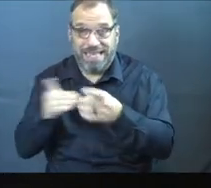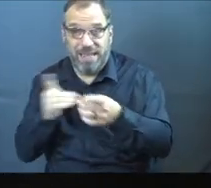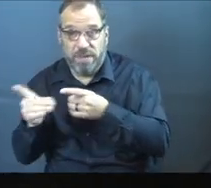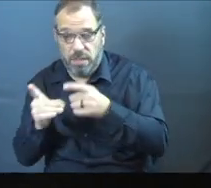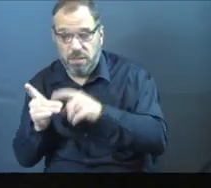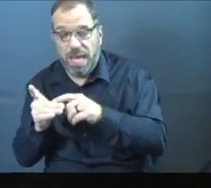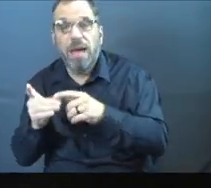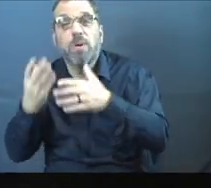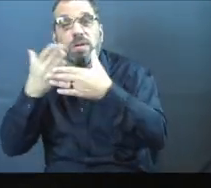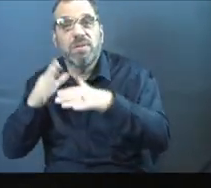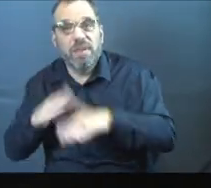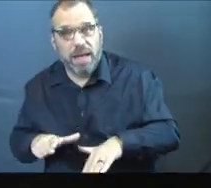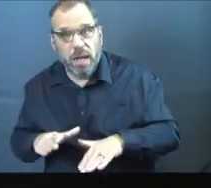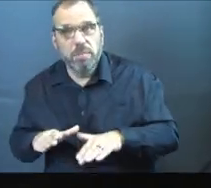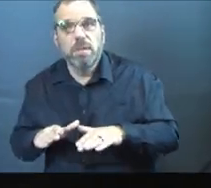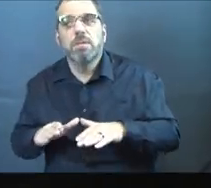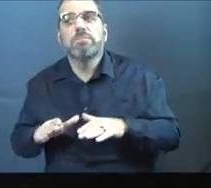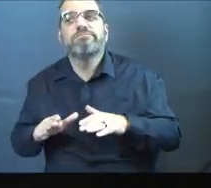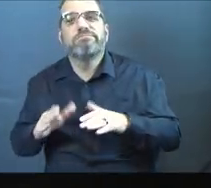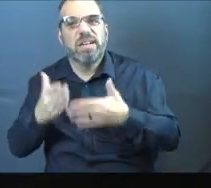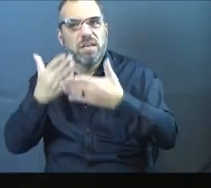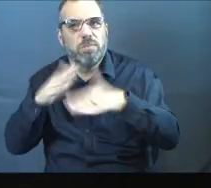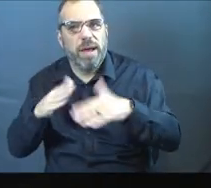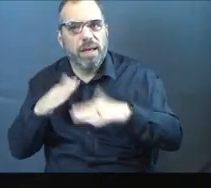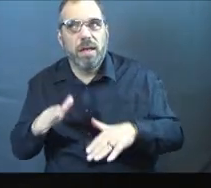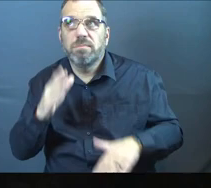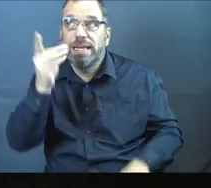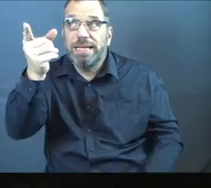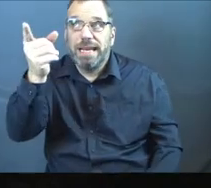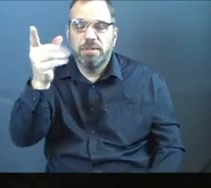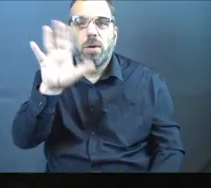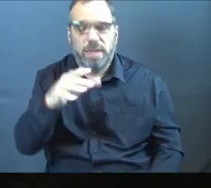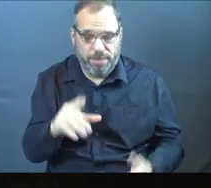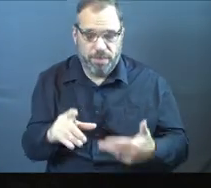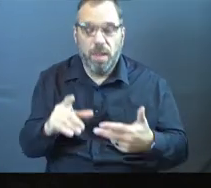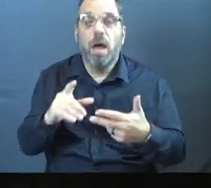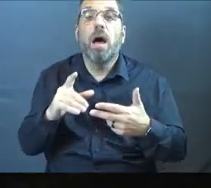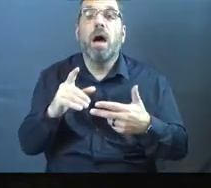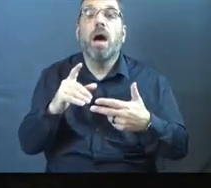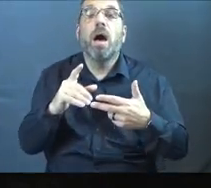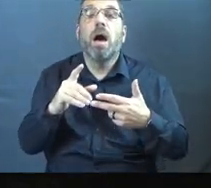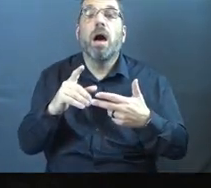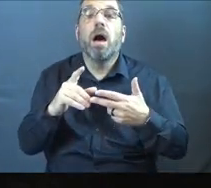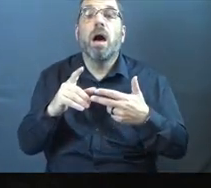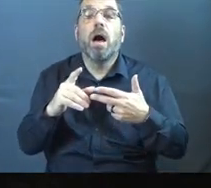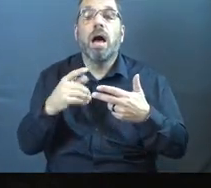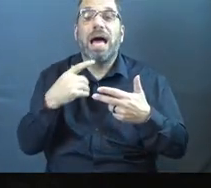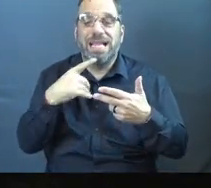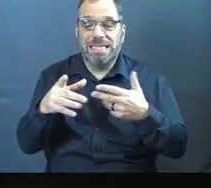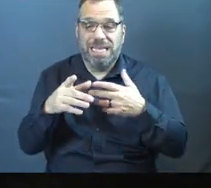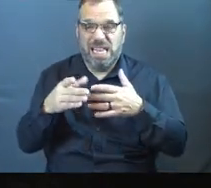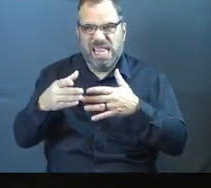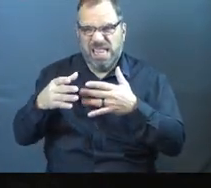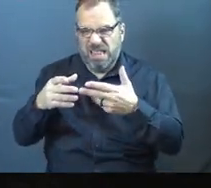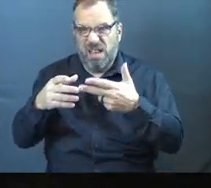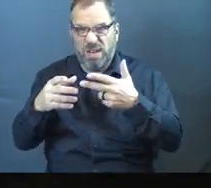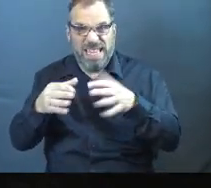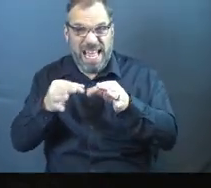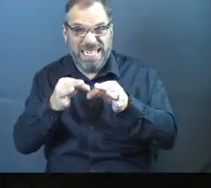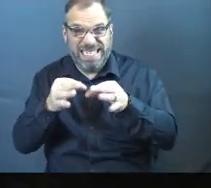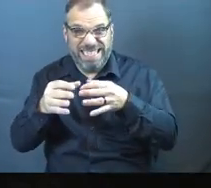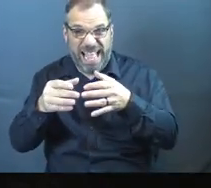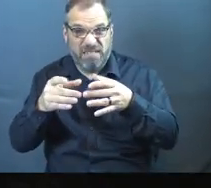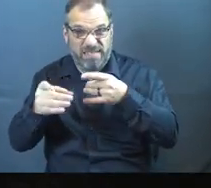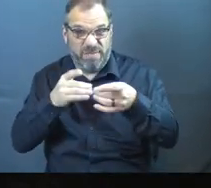and we're going to break it apart and pull out some different things that God has for us. So the first part of that definition we're going to look at is actually the end, because I think it's